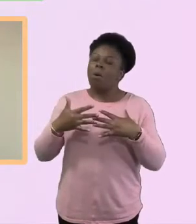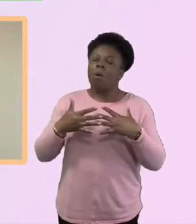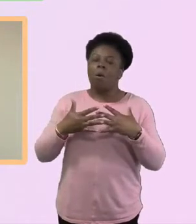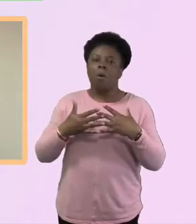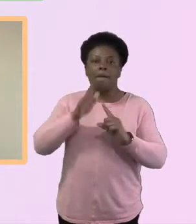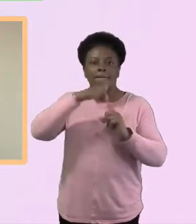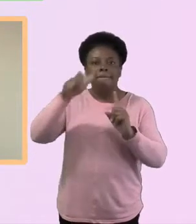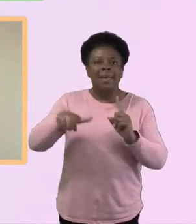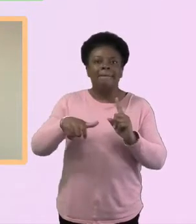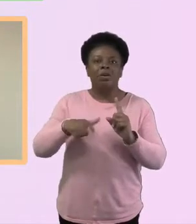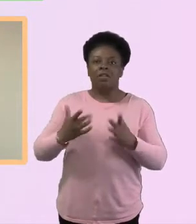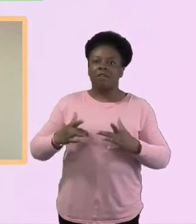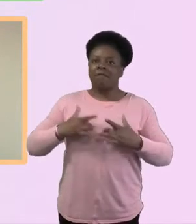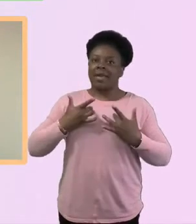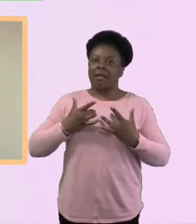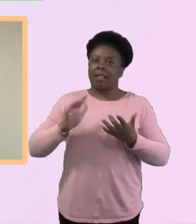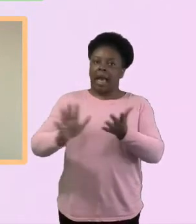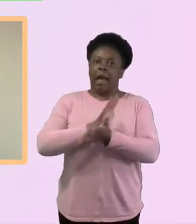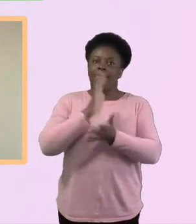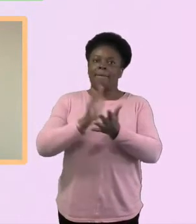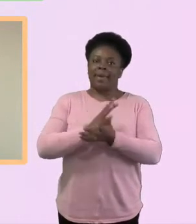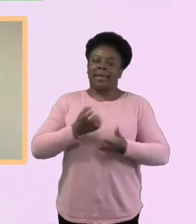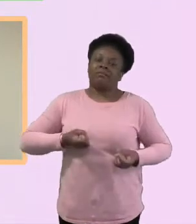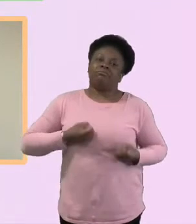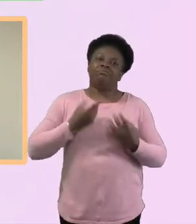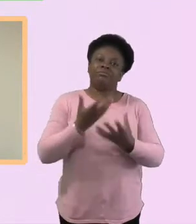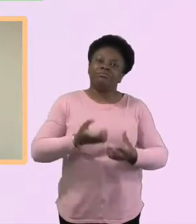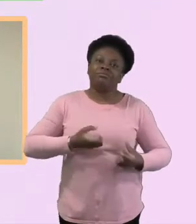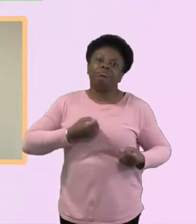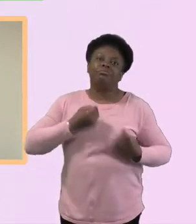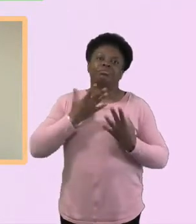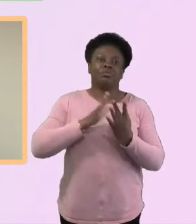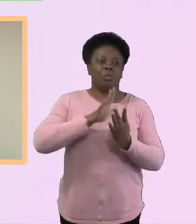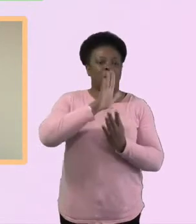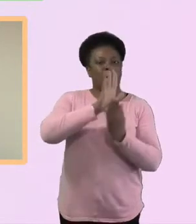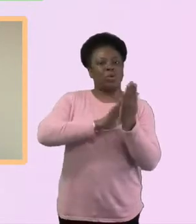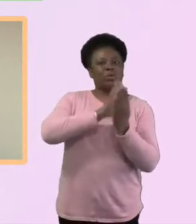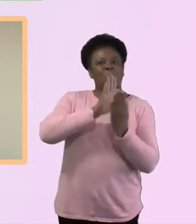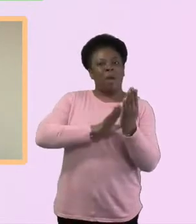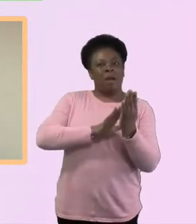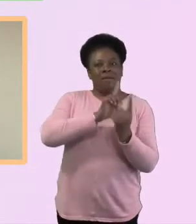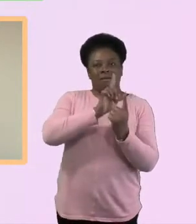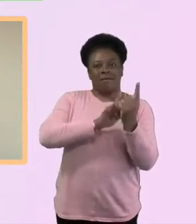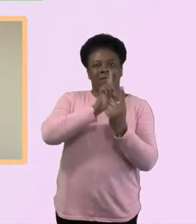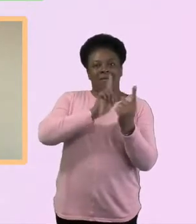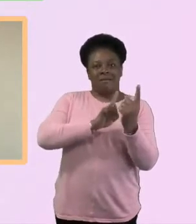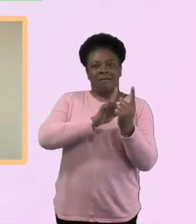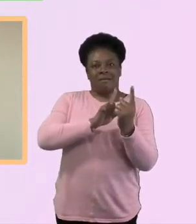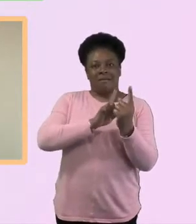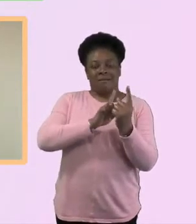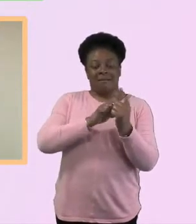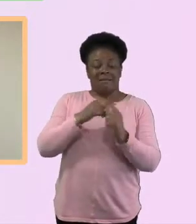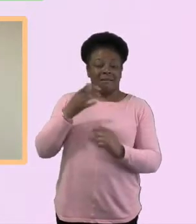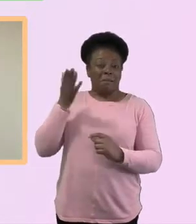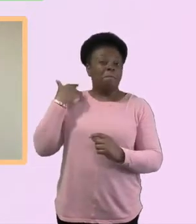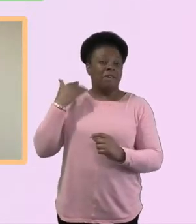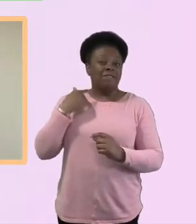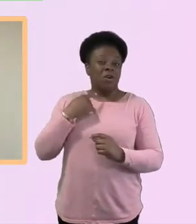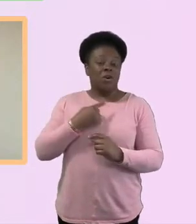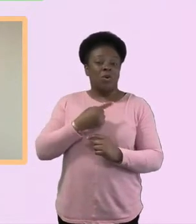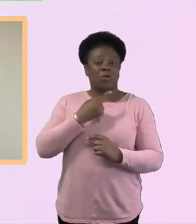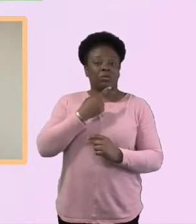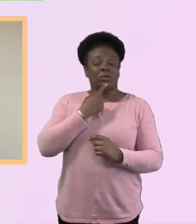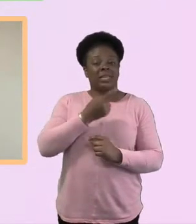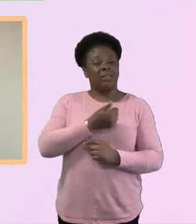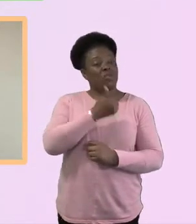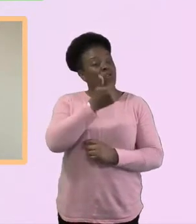the, how are you, I'm fine conversations were giving way to really how people were. And when you kind of said,